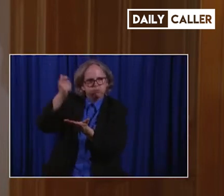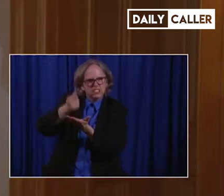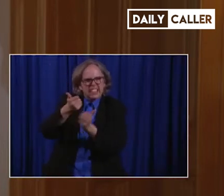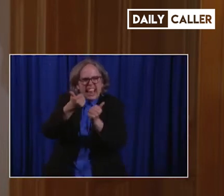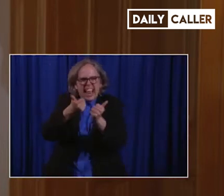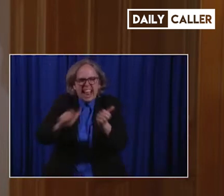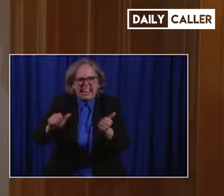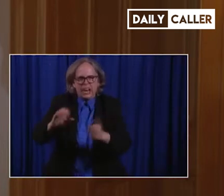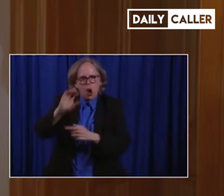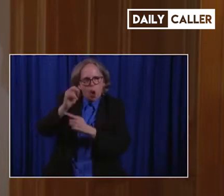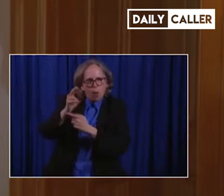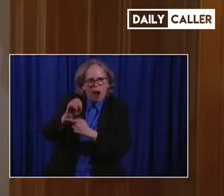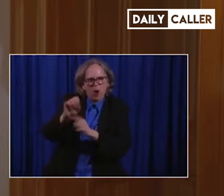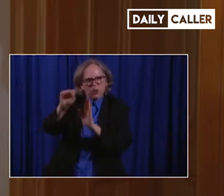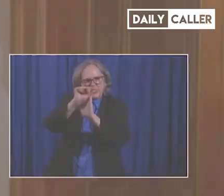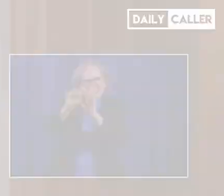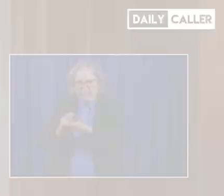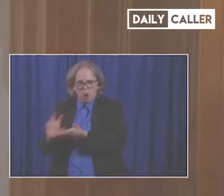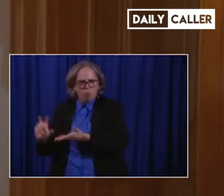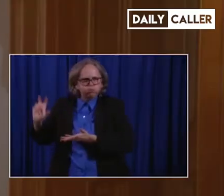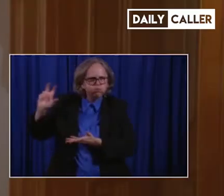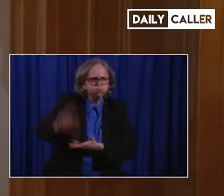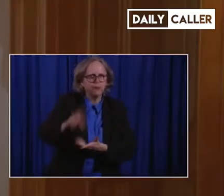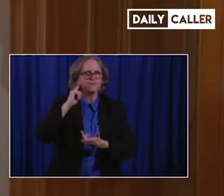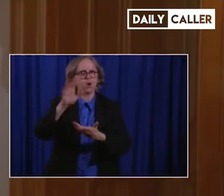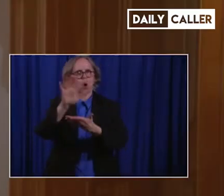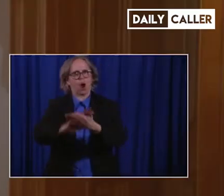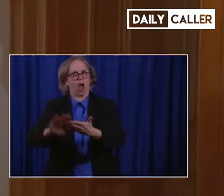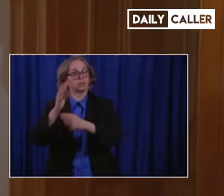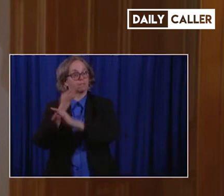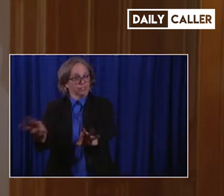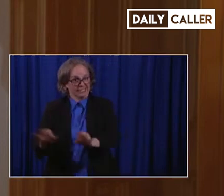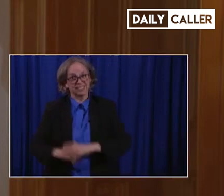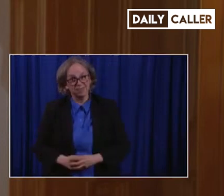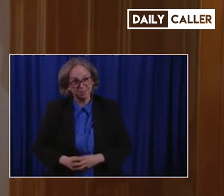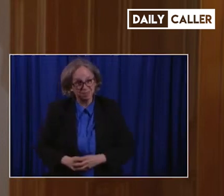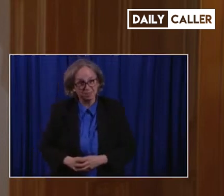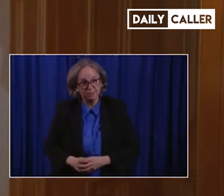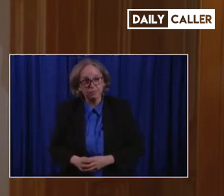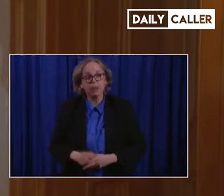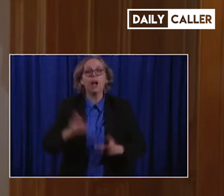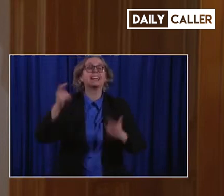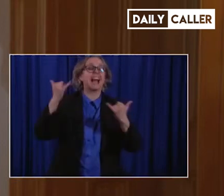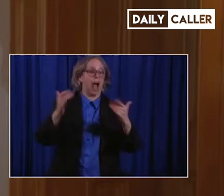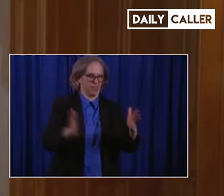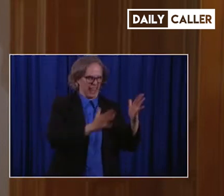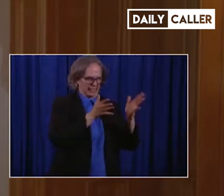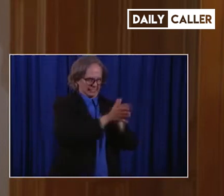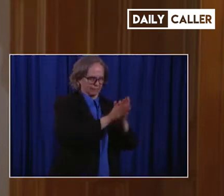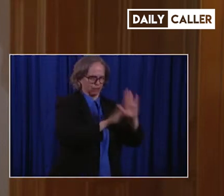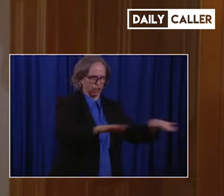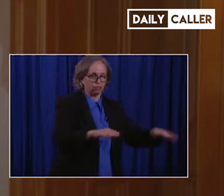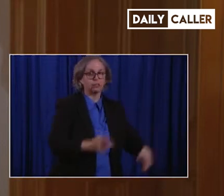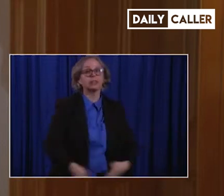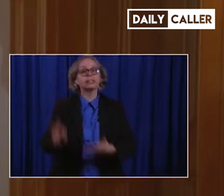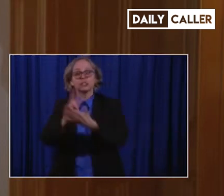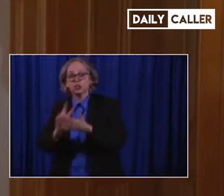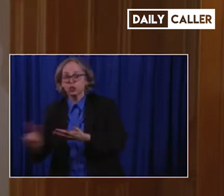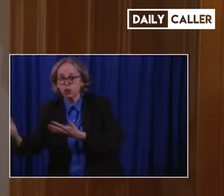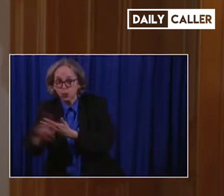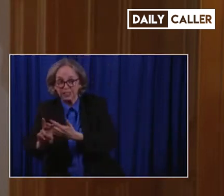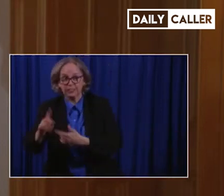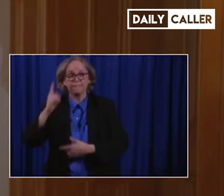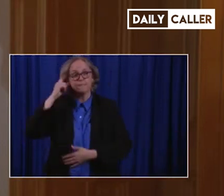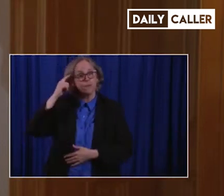of our state universities. Two weeks from tonight, on May 26th, we will announce a winner of a